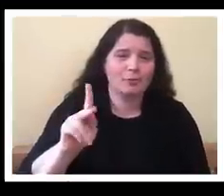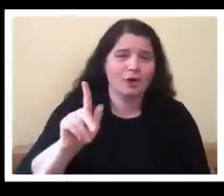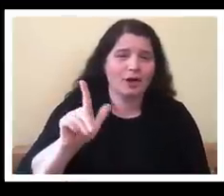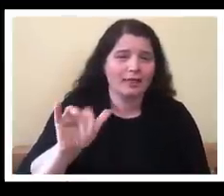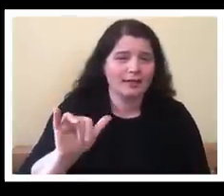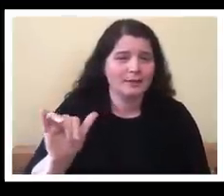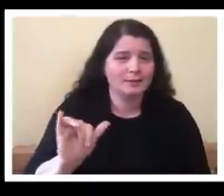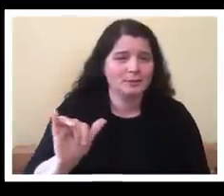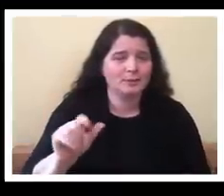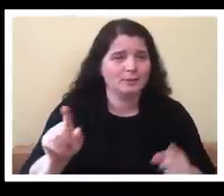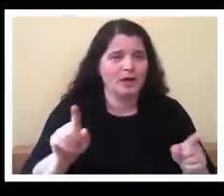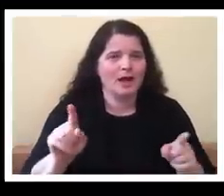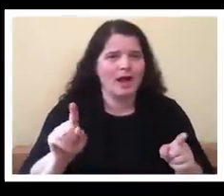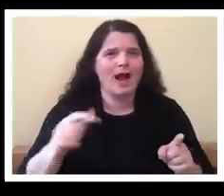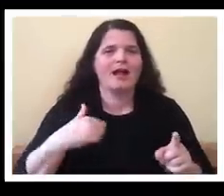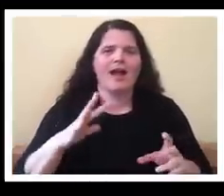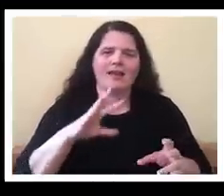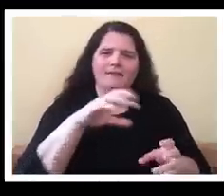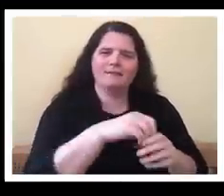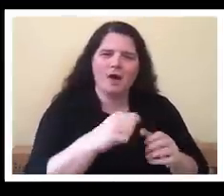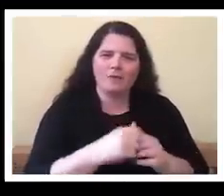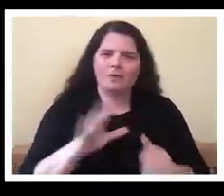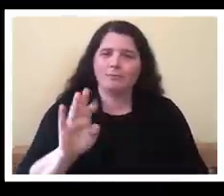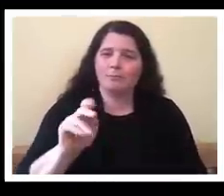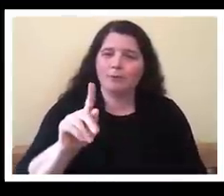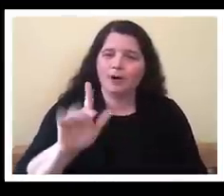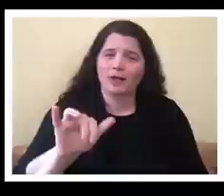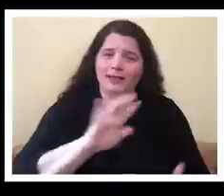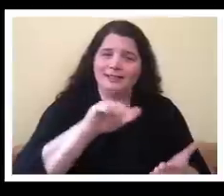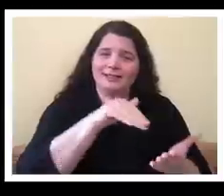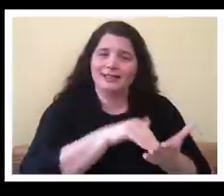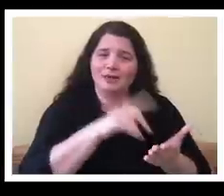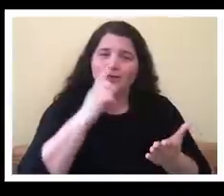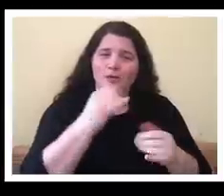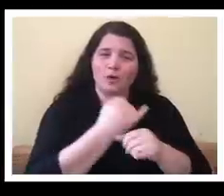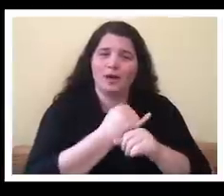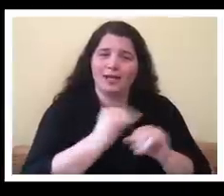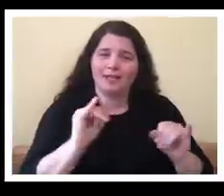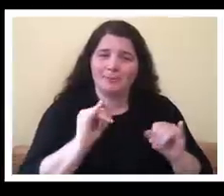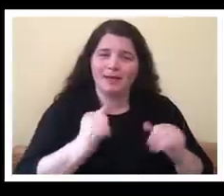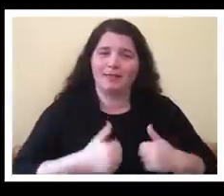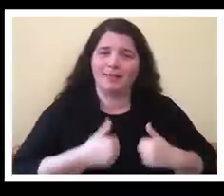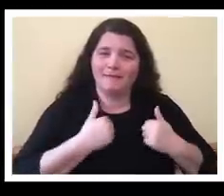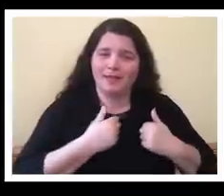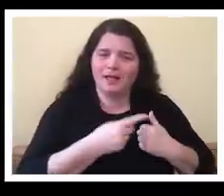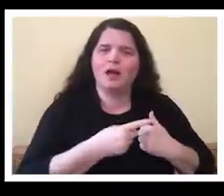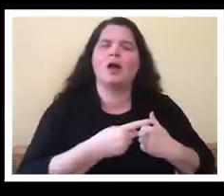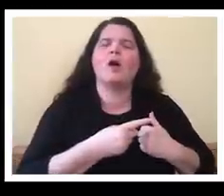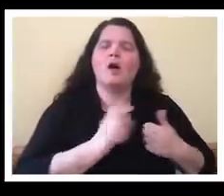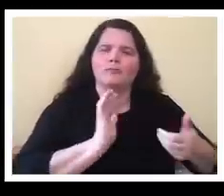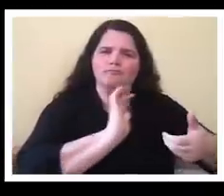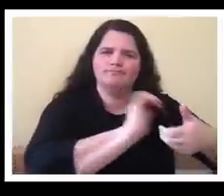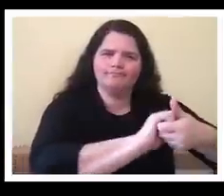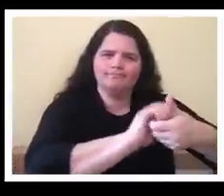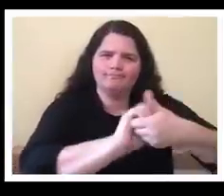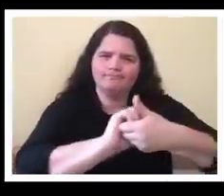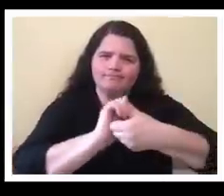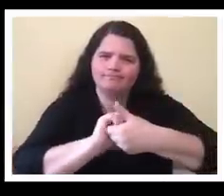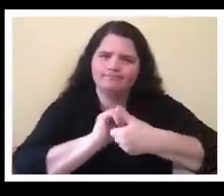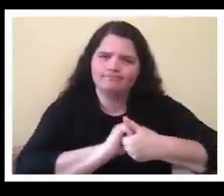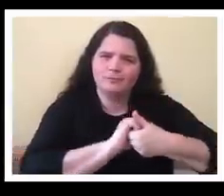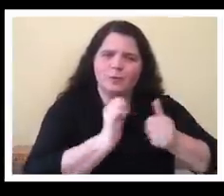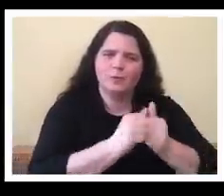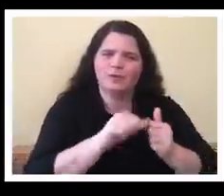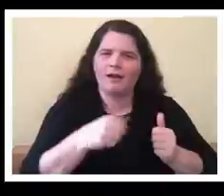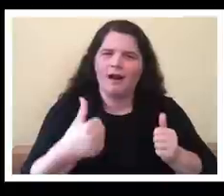got involved the berkeley center for independent living we were very much involved with other local organizations so other